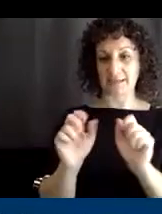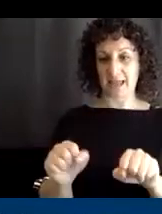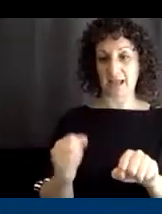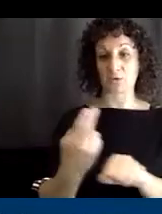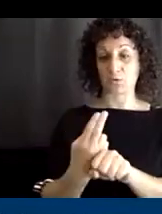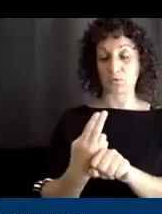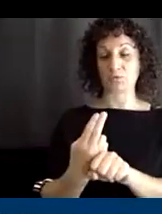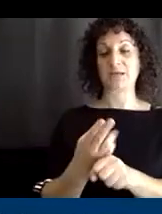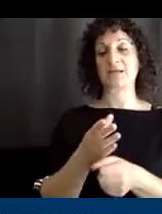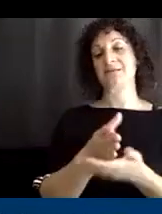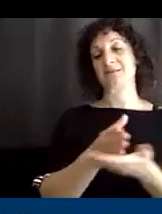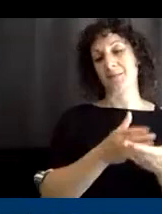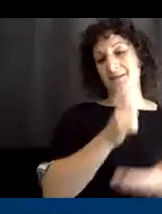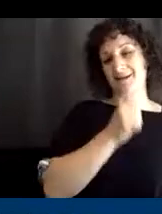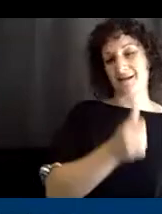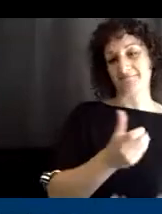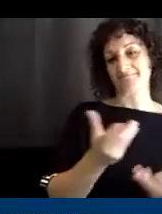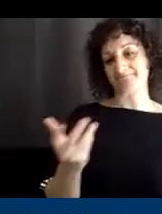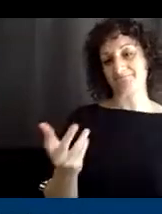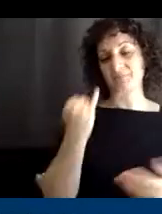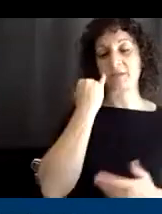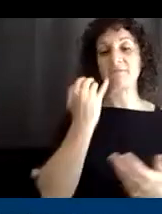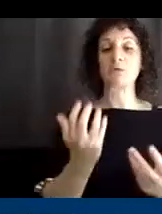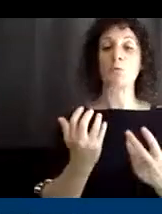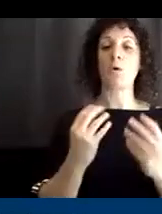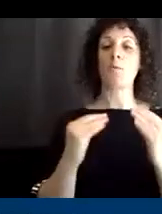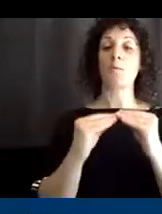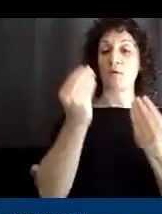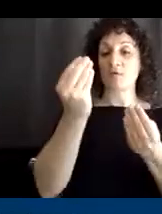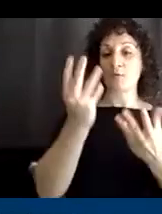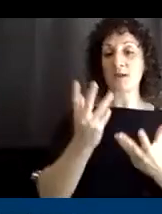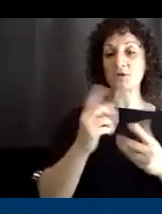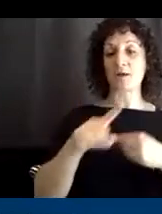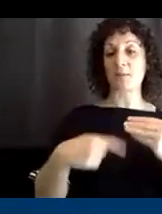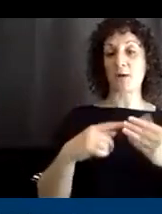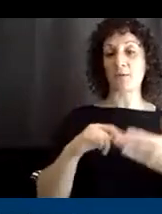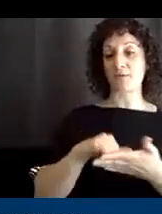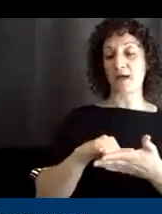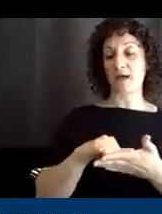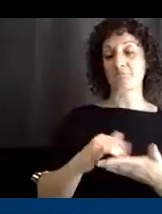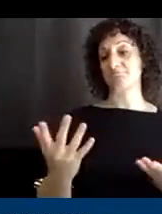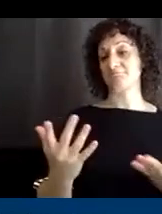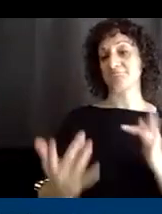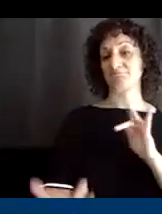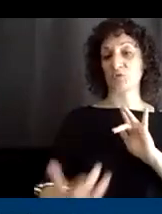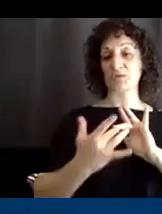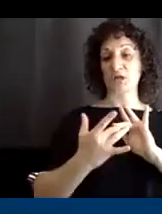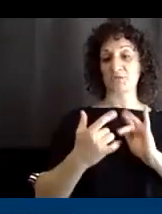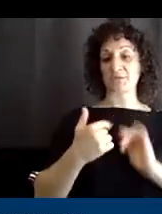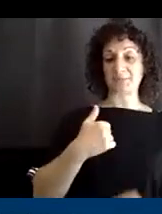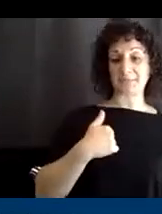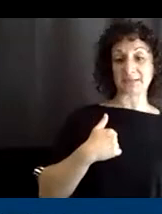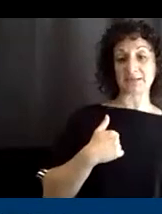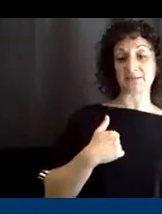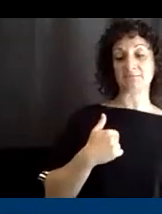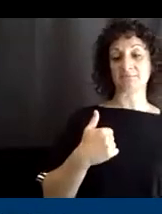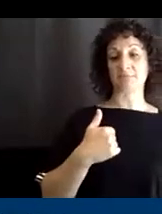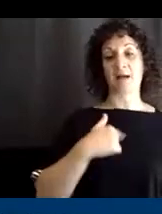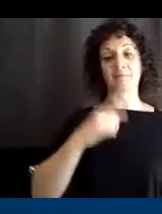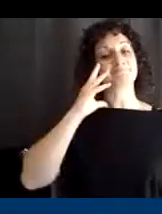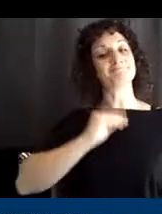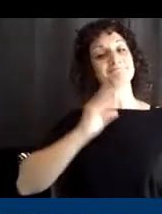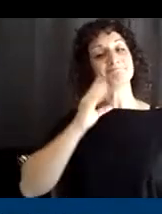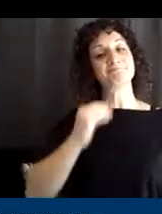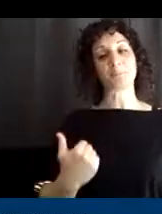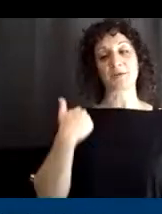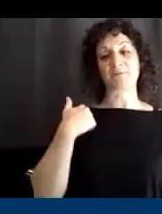And so if you would like more information about that, feel free to reach out to me. Um, I've done it before where we've